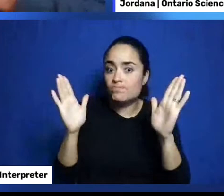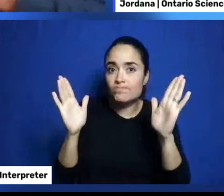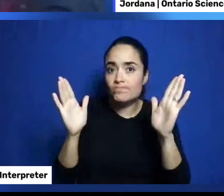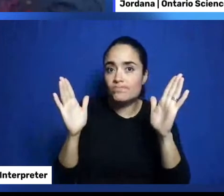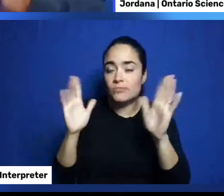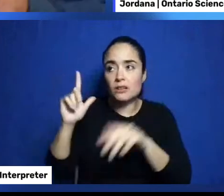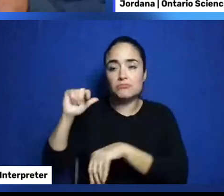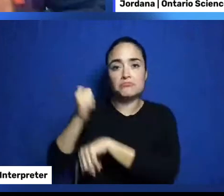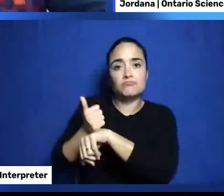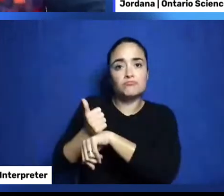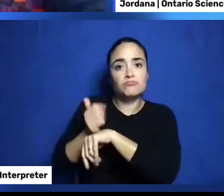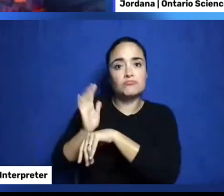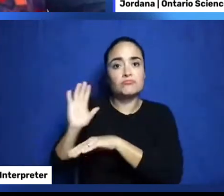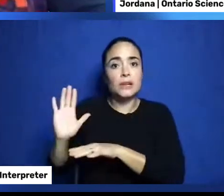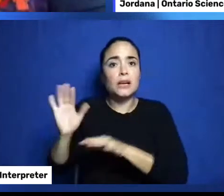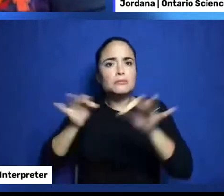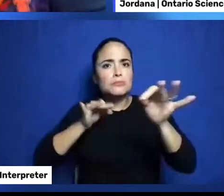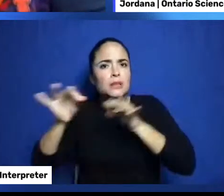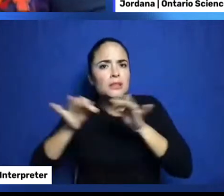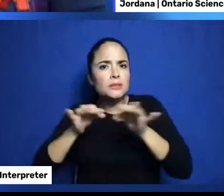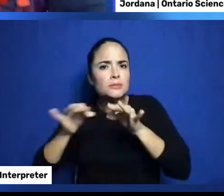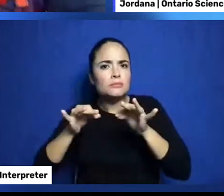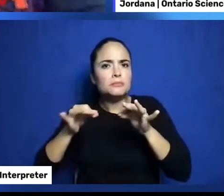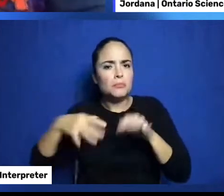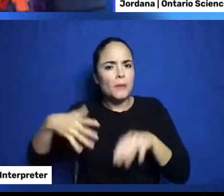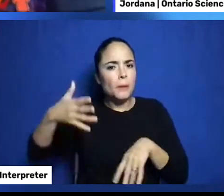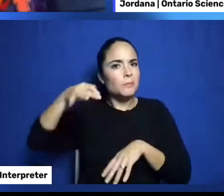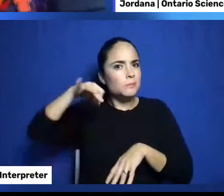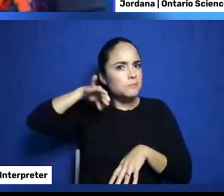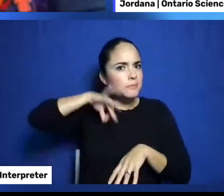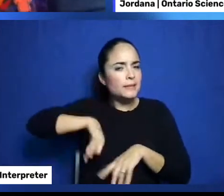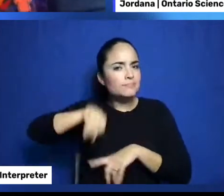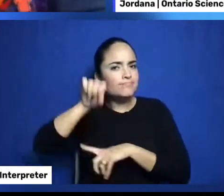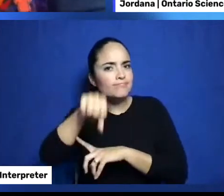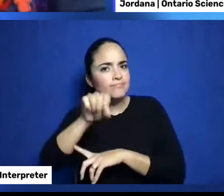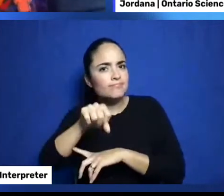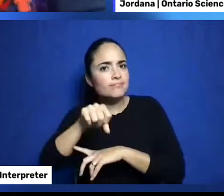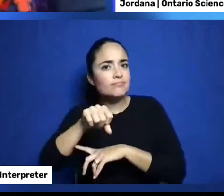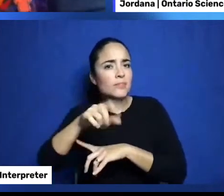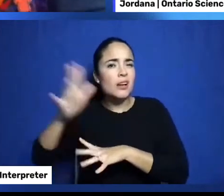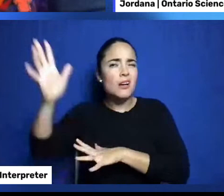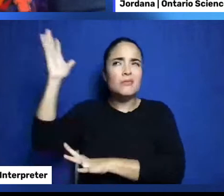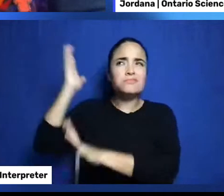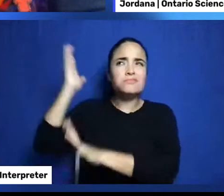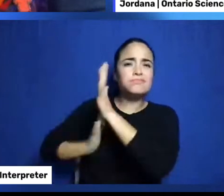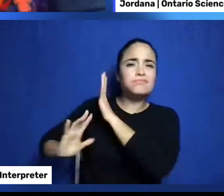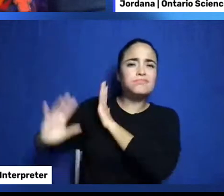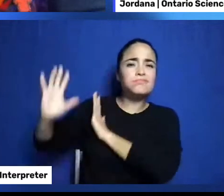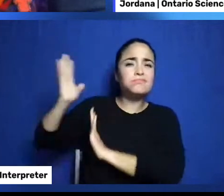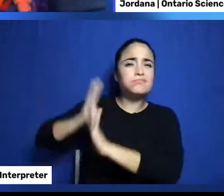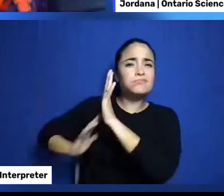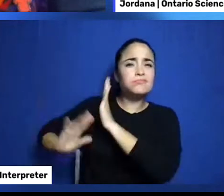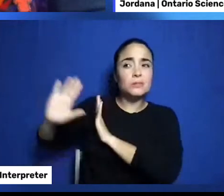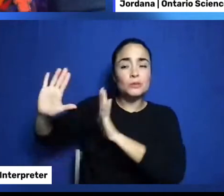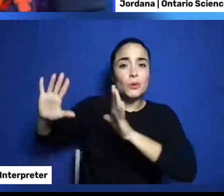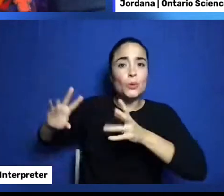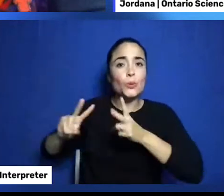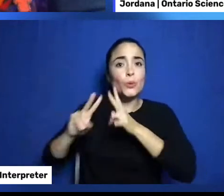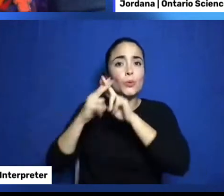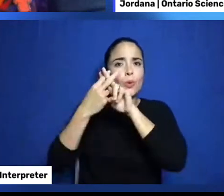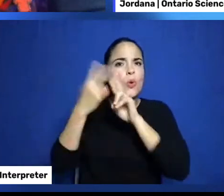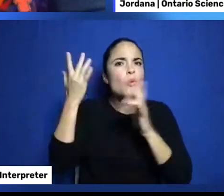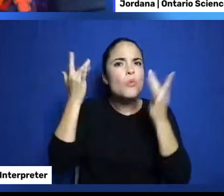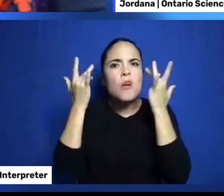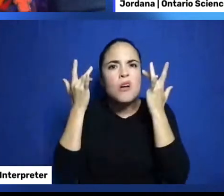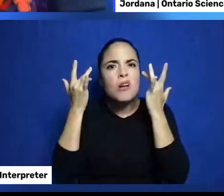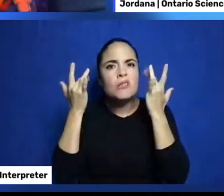as a cone. In the very beginning. That's knowledge. That is passed down. And, through our elders.